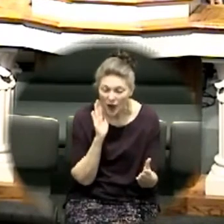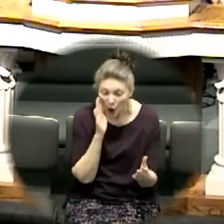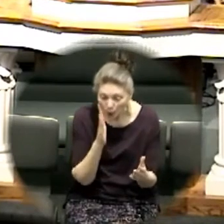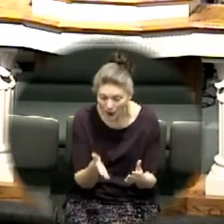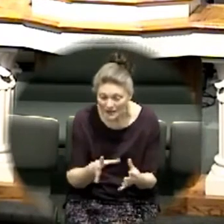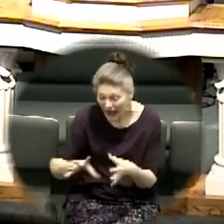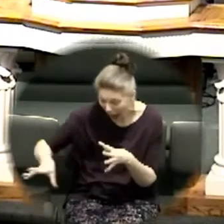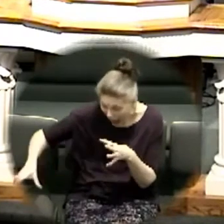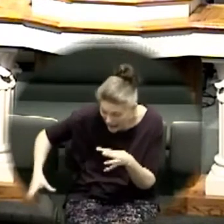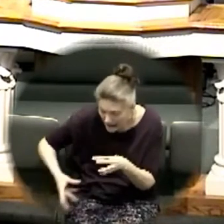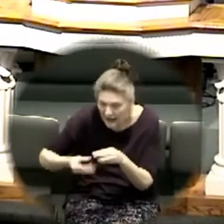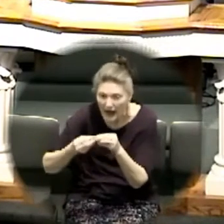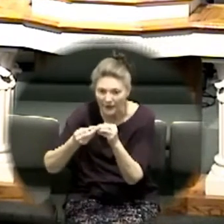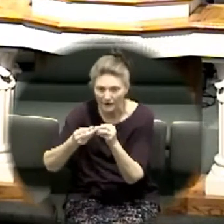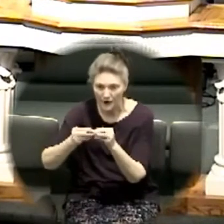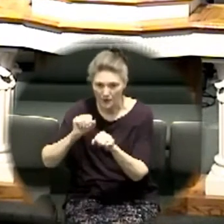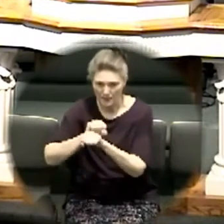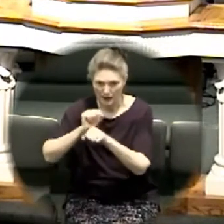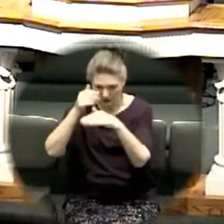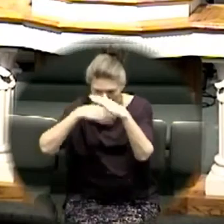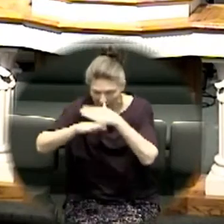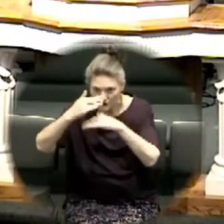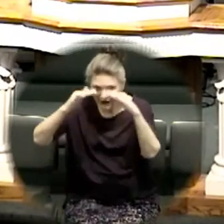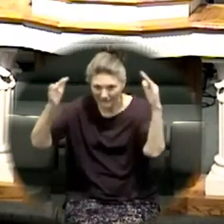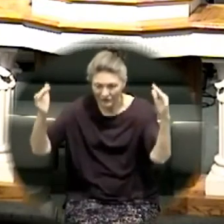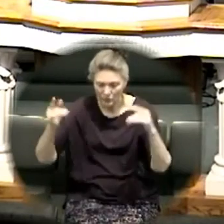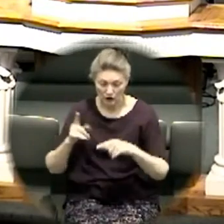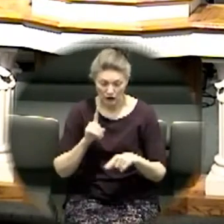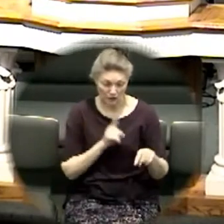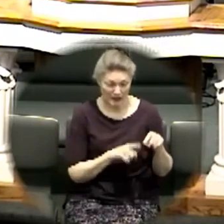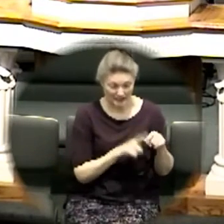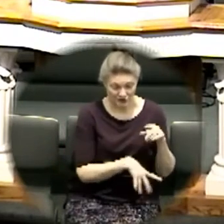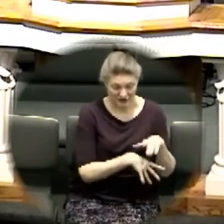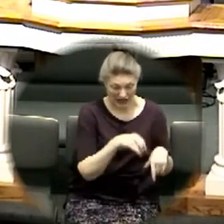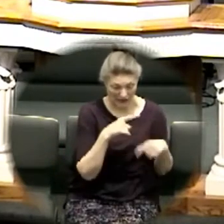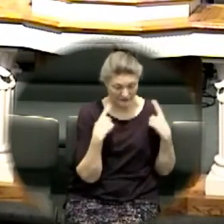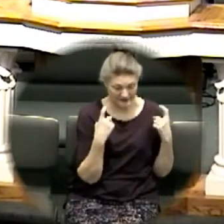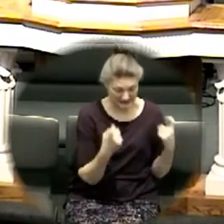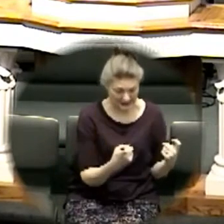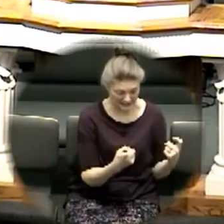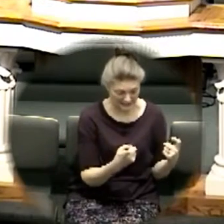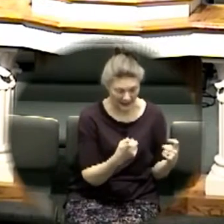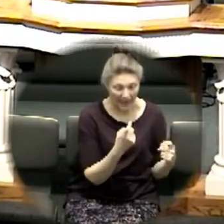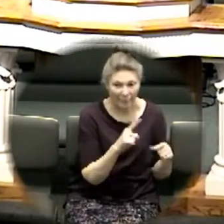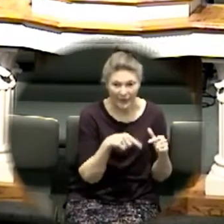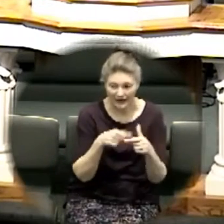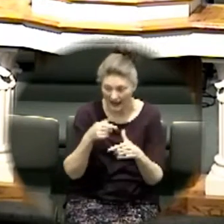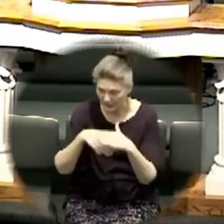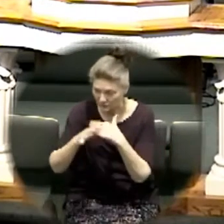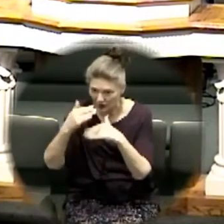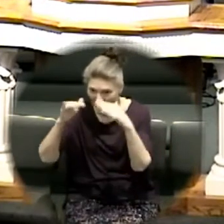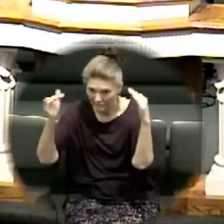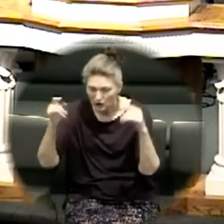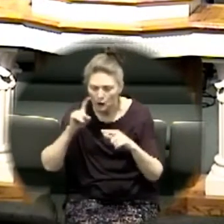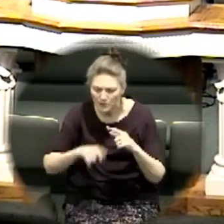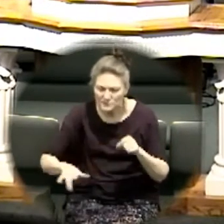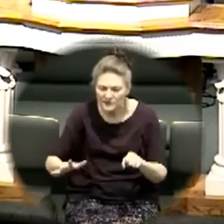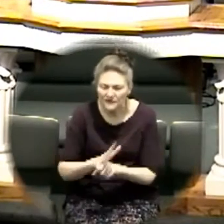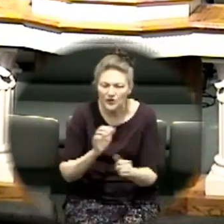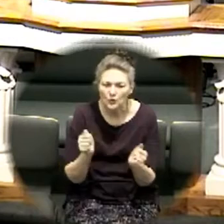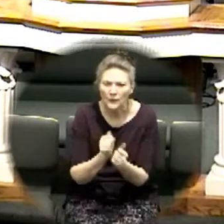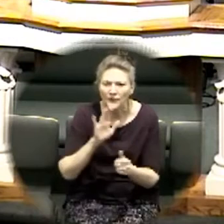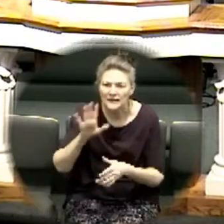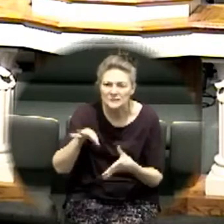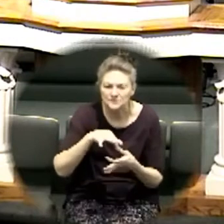you another miracle to get into heaven you can't just get out of sin to get into heaven you've got to be filled with his